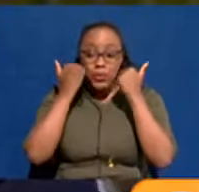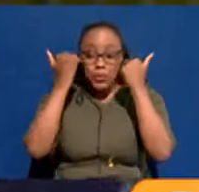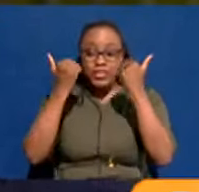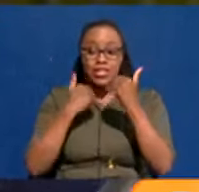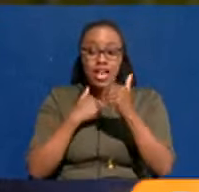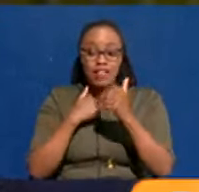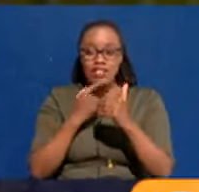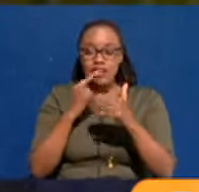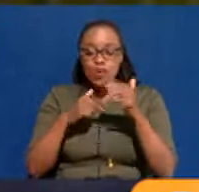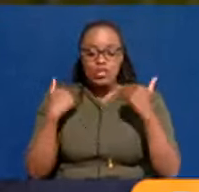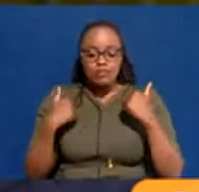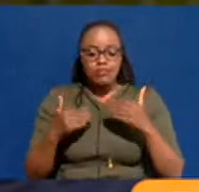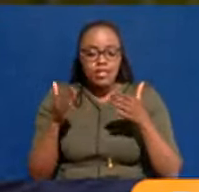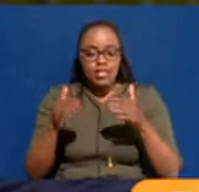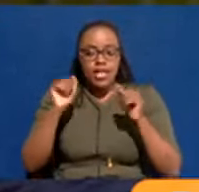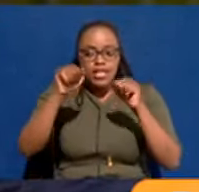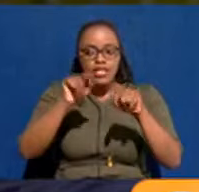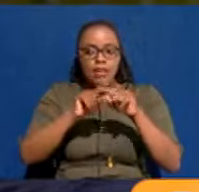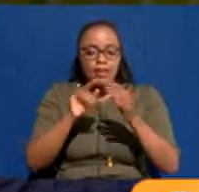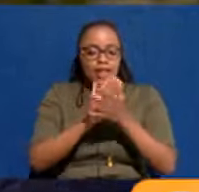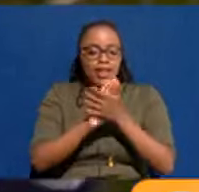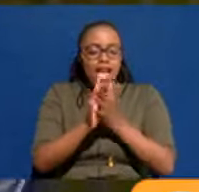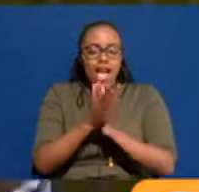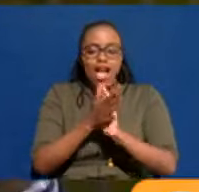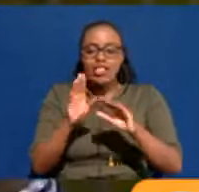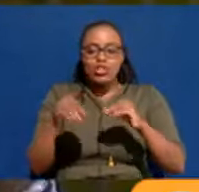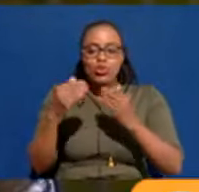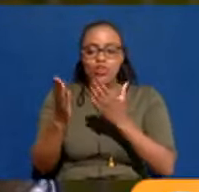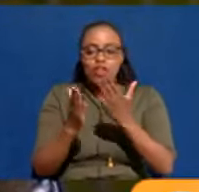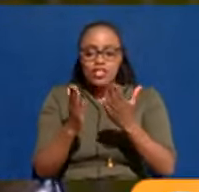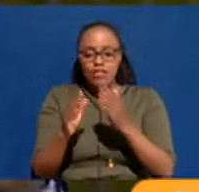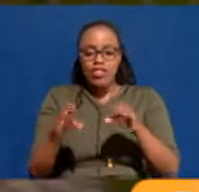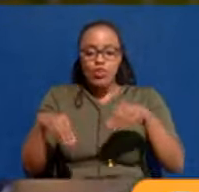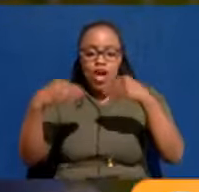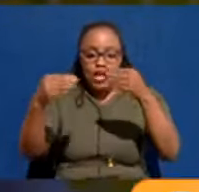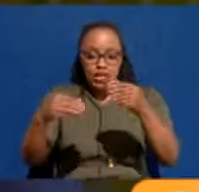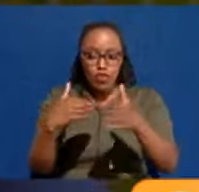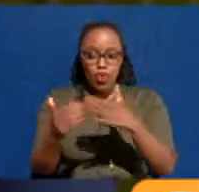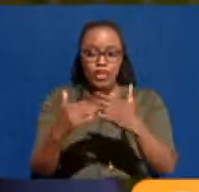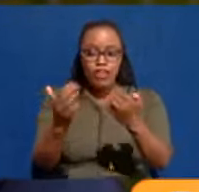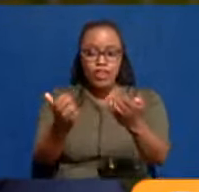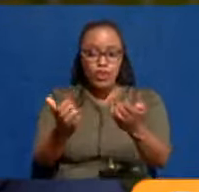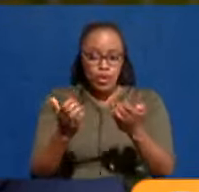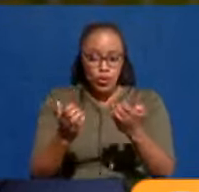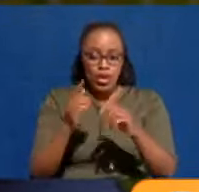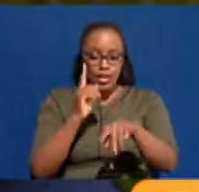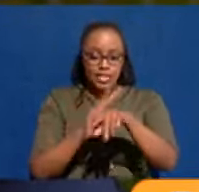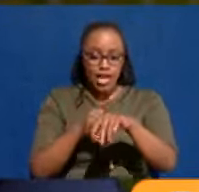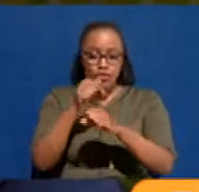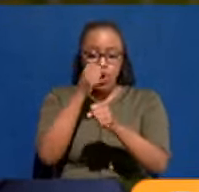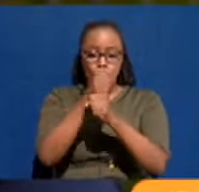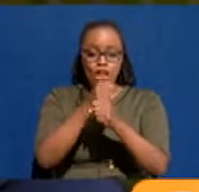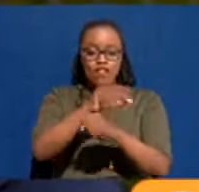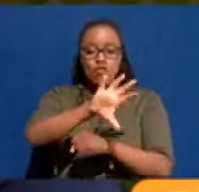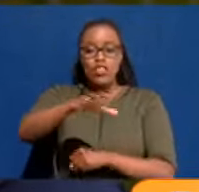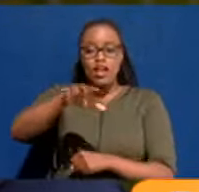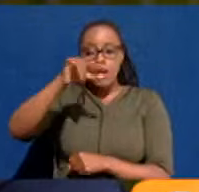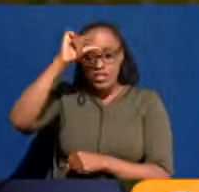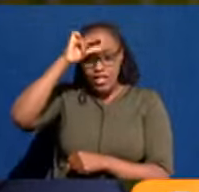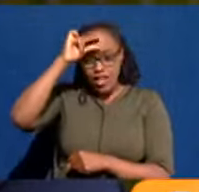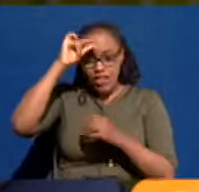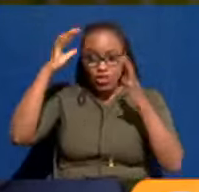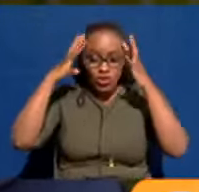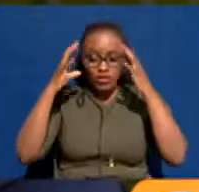are saying, okay, I'm here, but I have nothing to serve. So I'm providing what you require. Once you're working for the county government, decide.